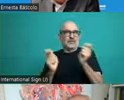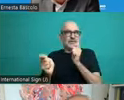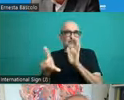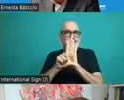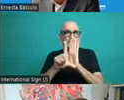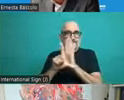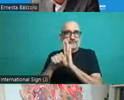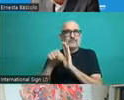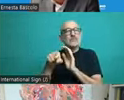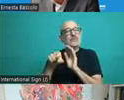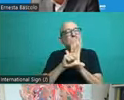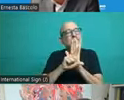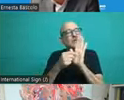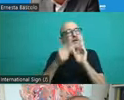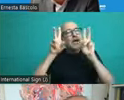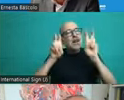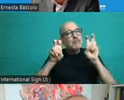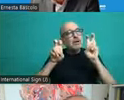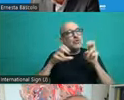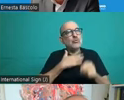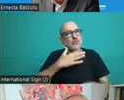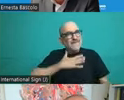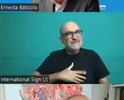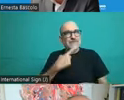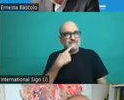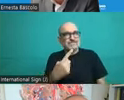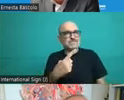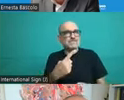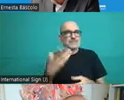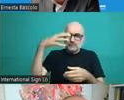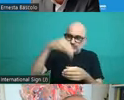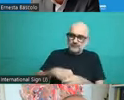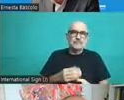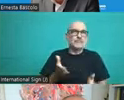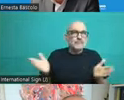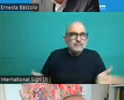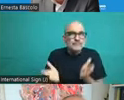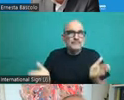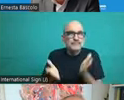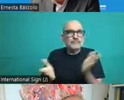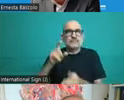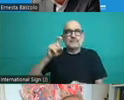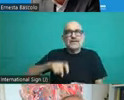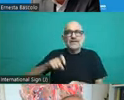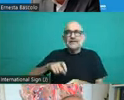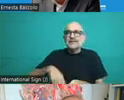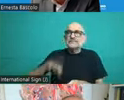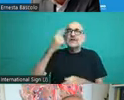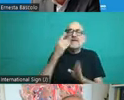that I would love to address part of the stimulus of the scope